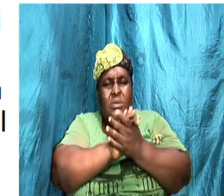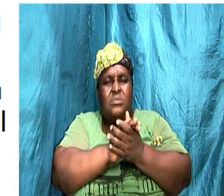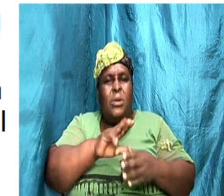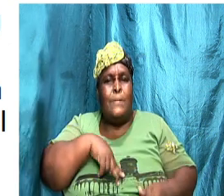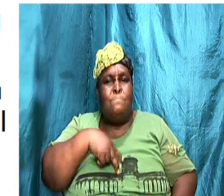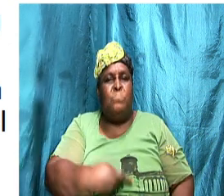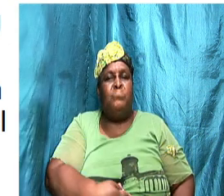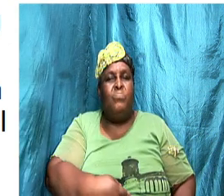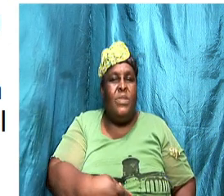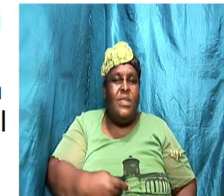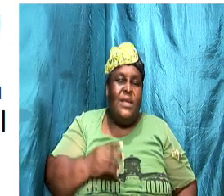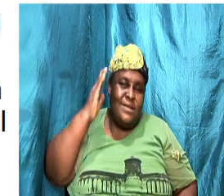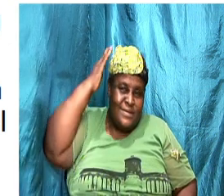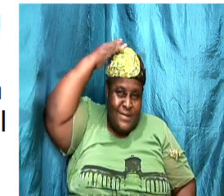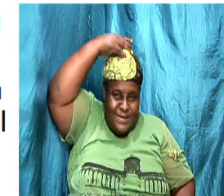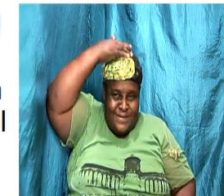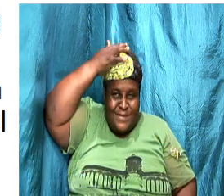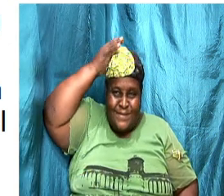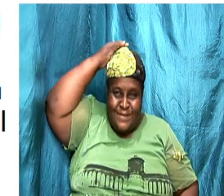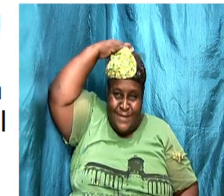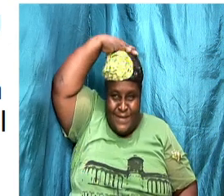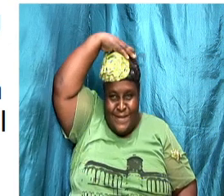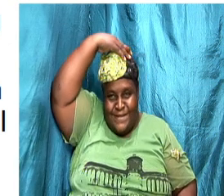him upset again